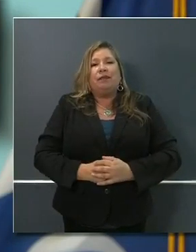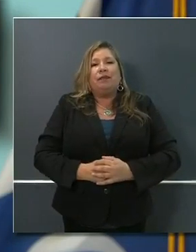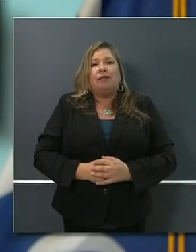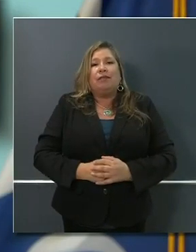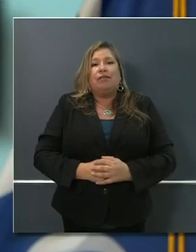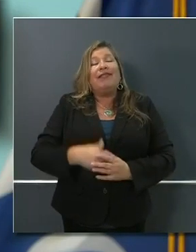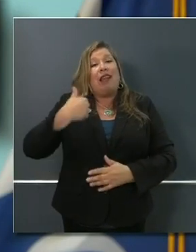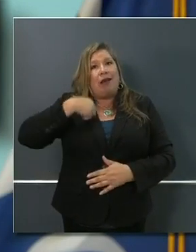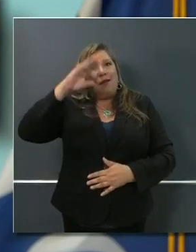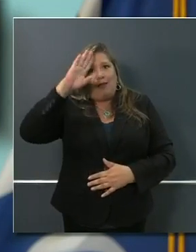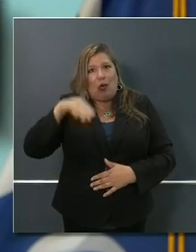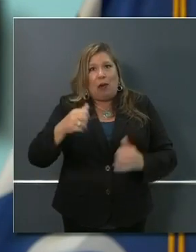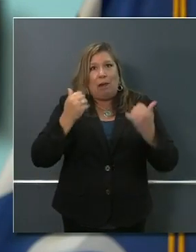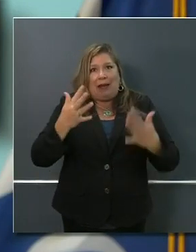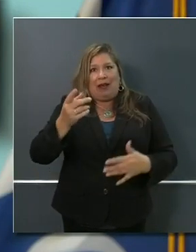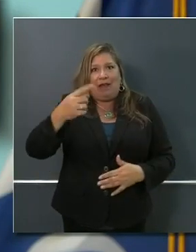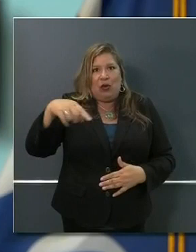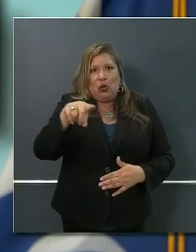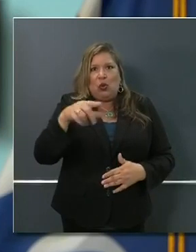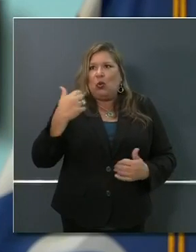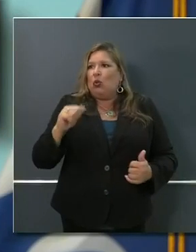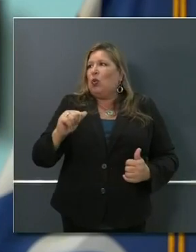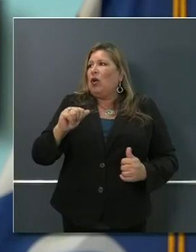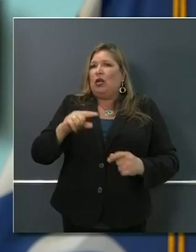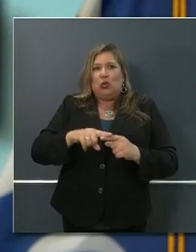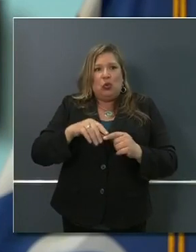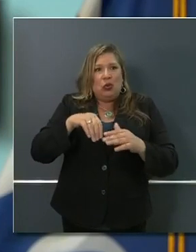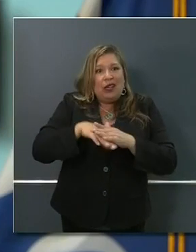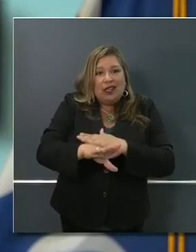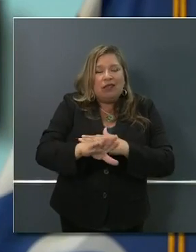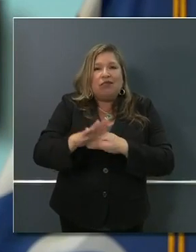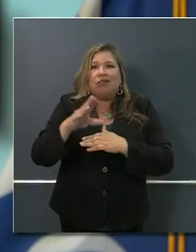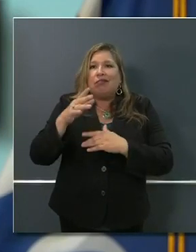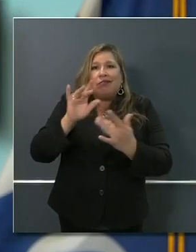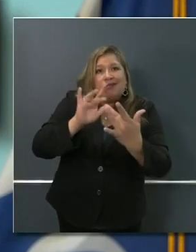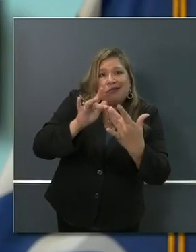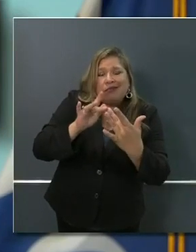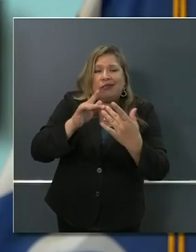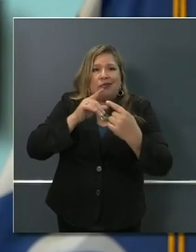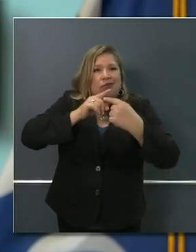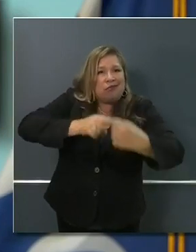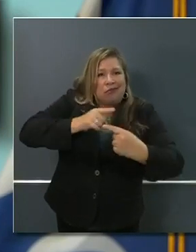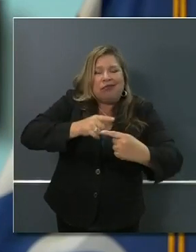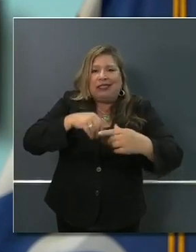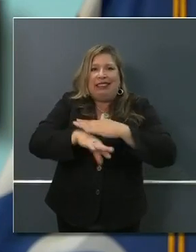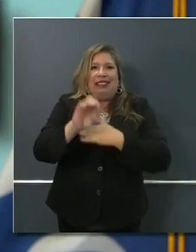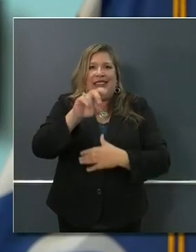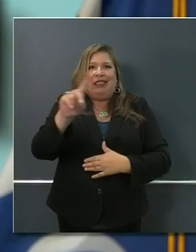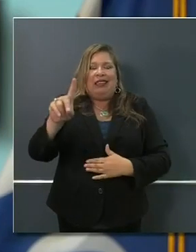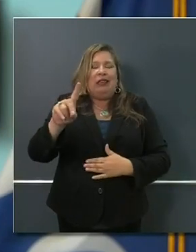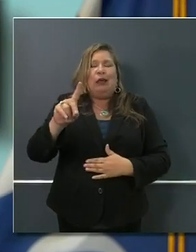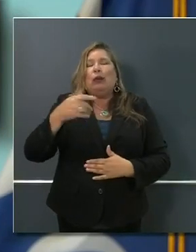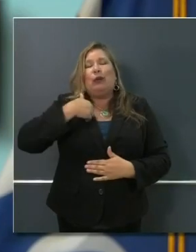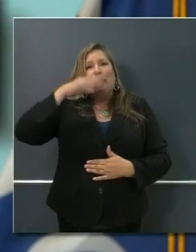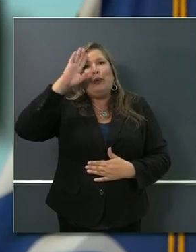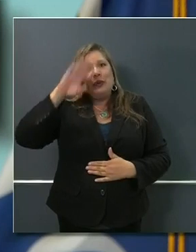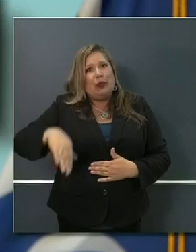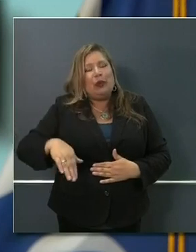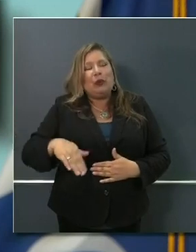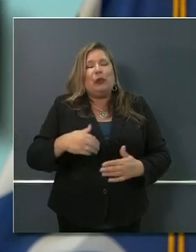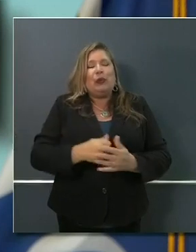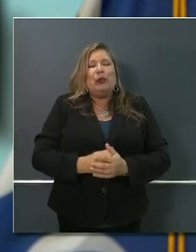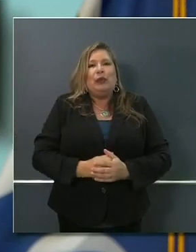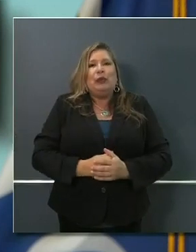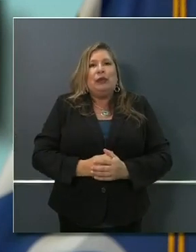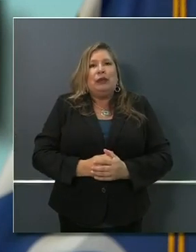access that system online, in person, and struggled to get in every day. And I was very sober about this last